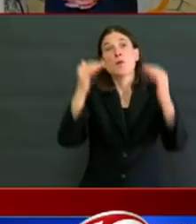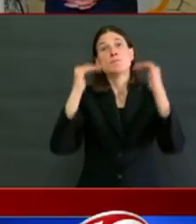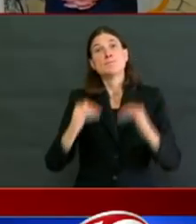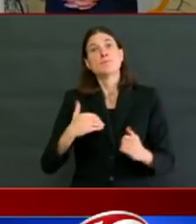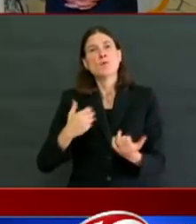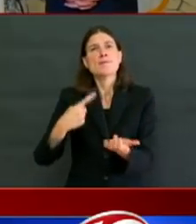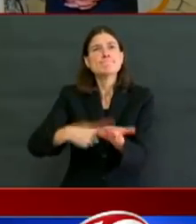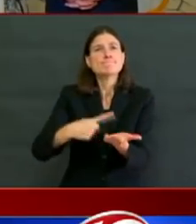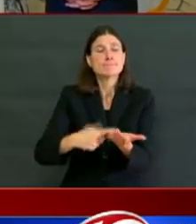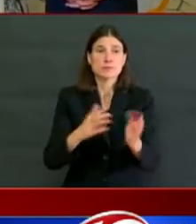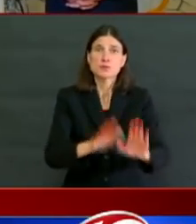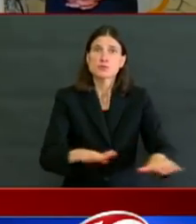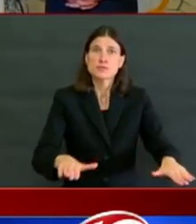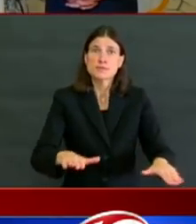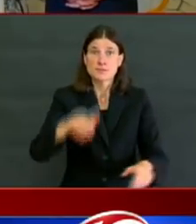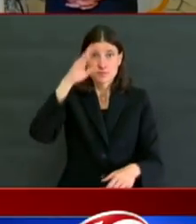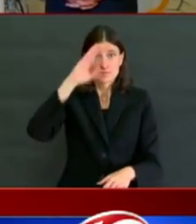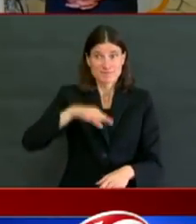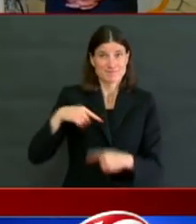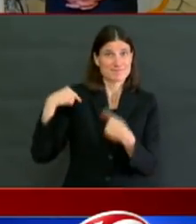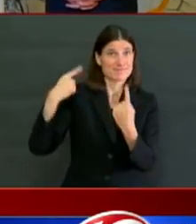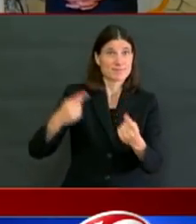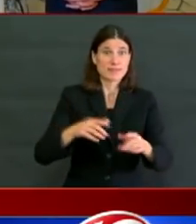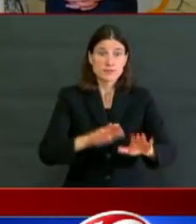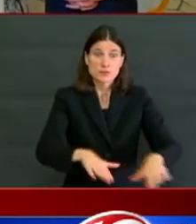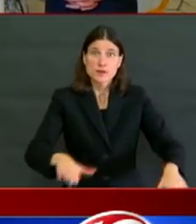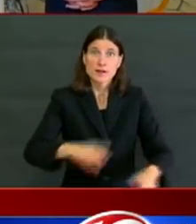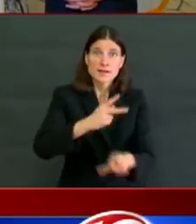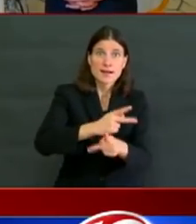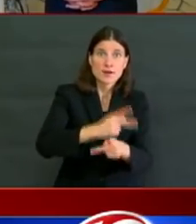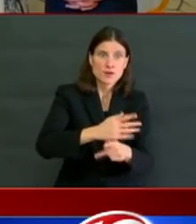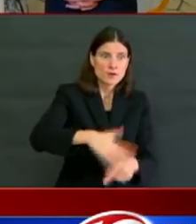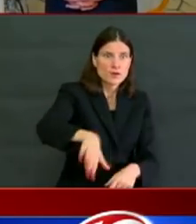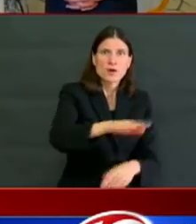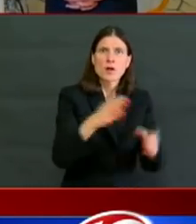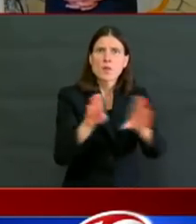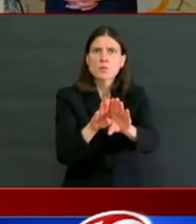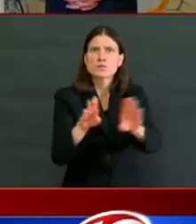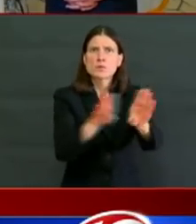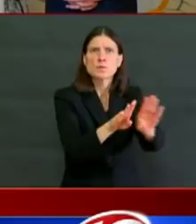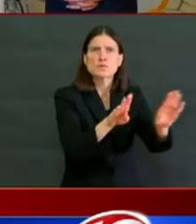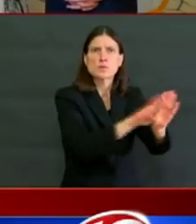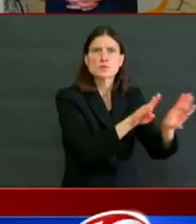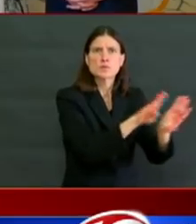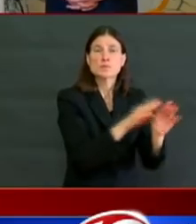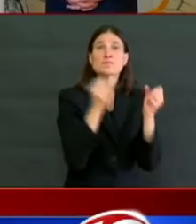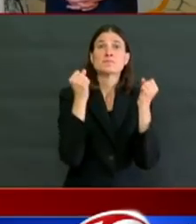this pandemic is for families and for working moms and dads.